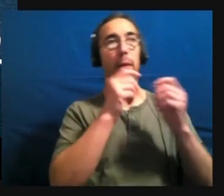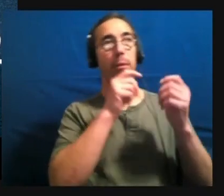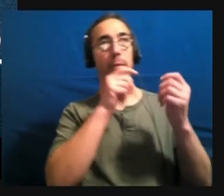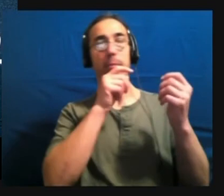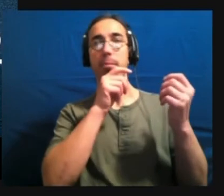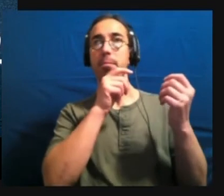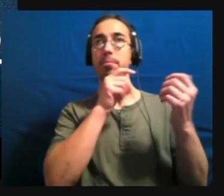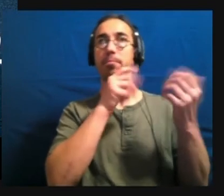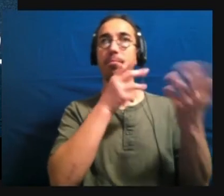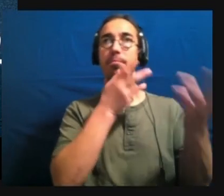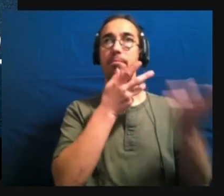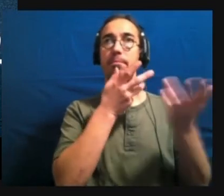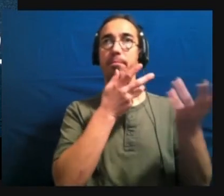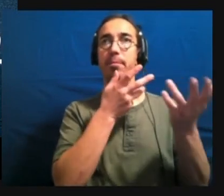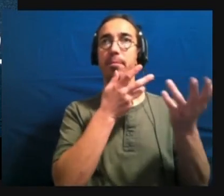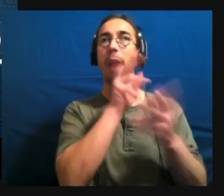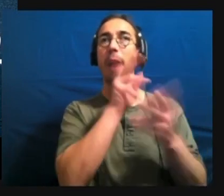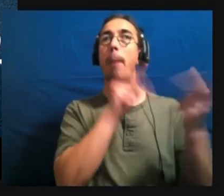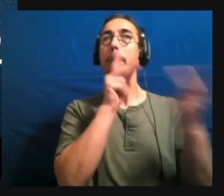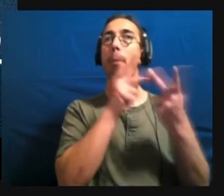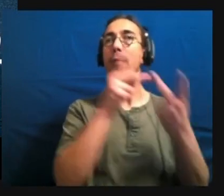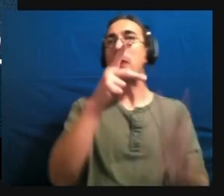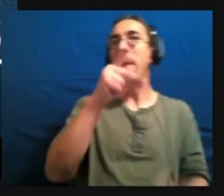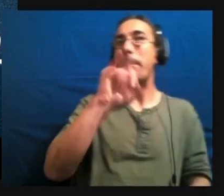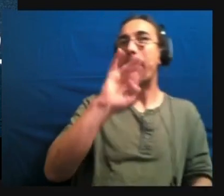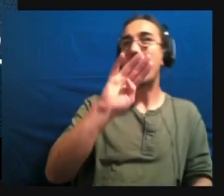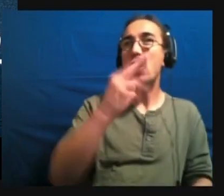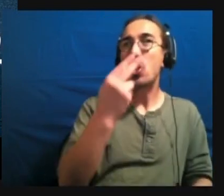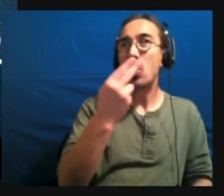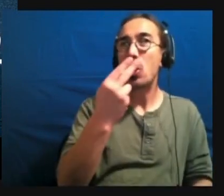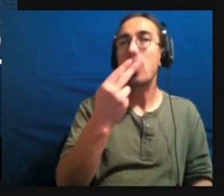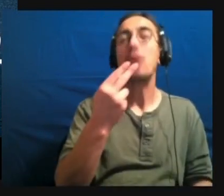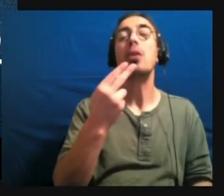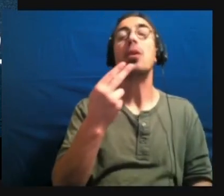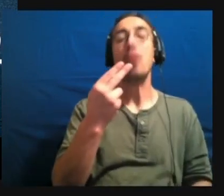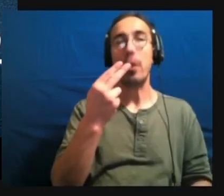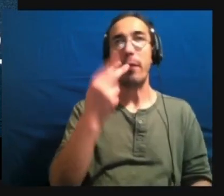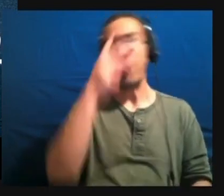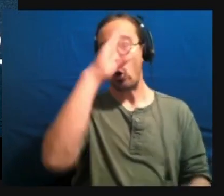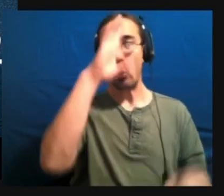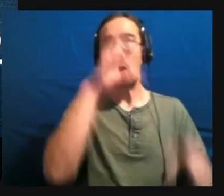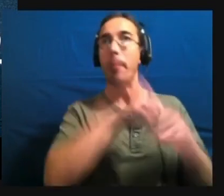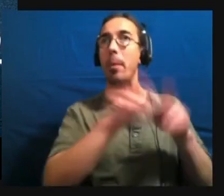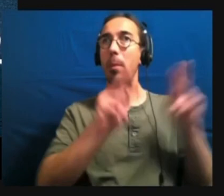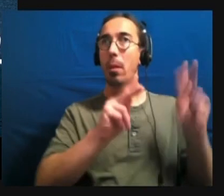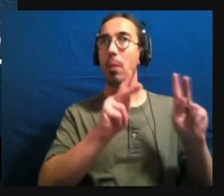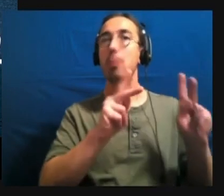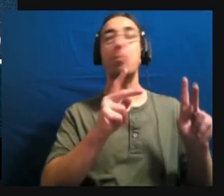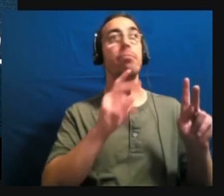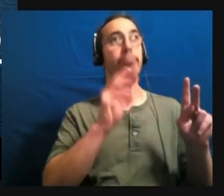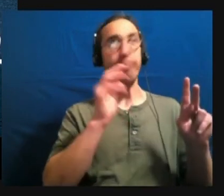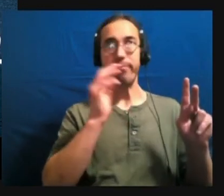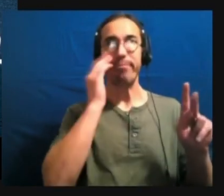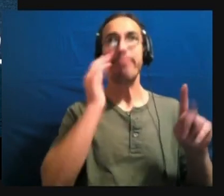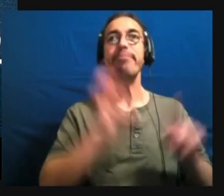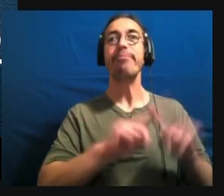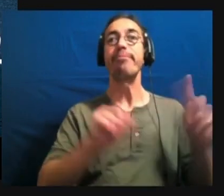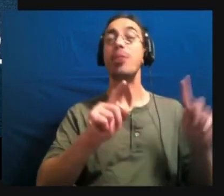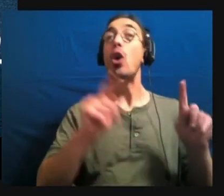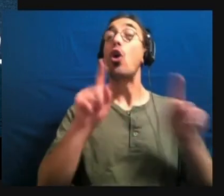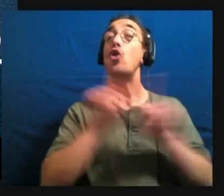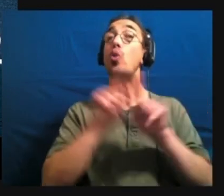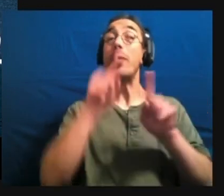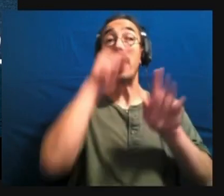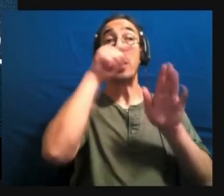pun of perfect pitch. Um, in autistic people, we have focused deep interests, which can allow us to be